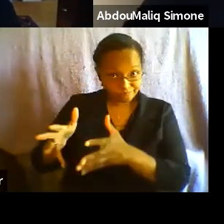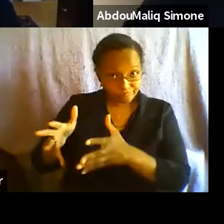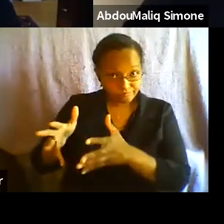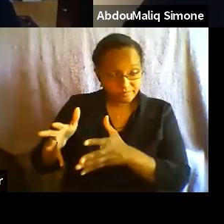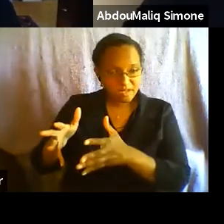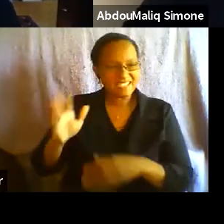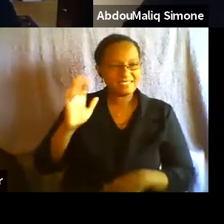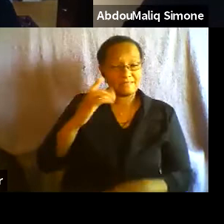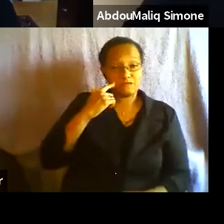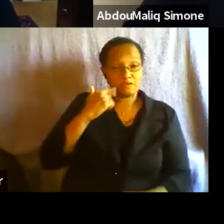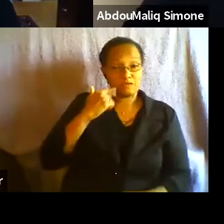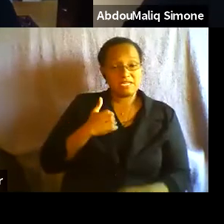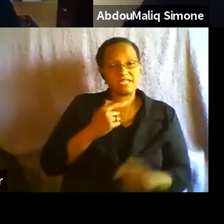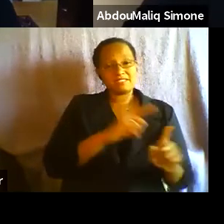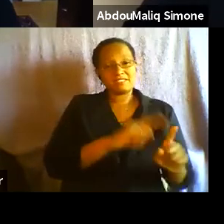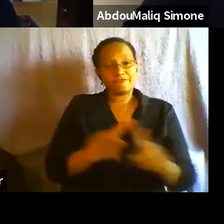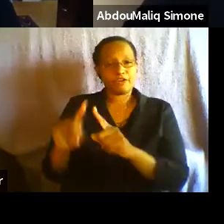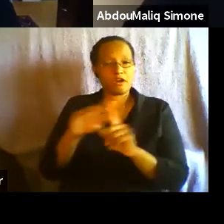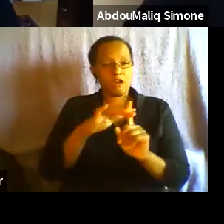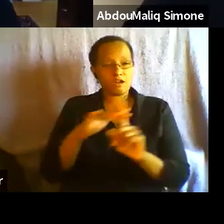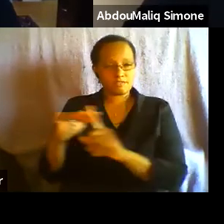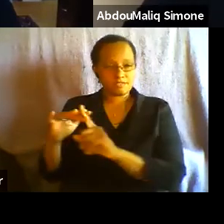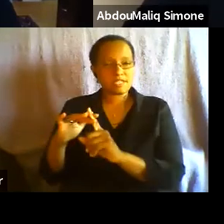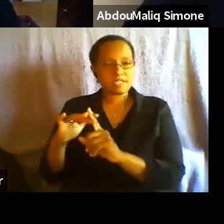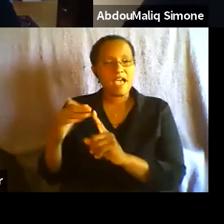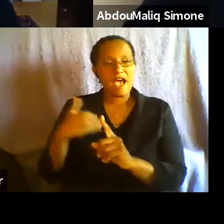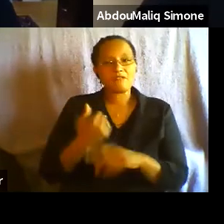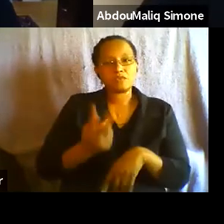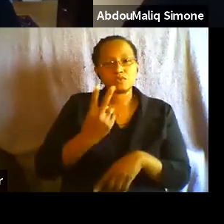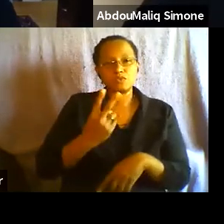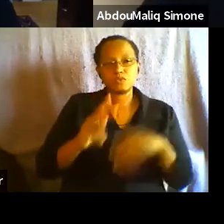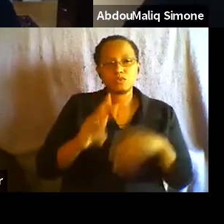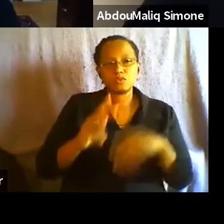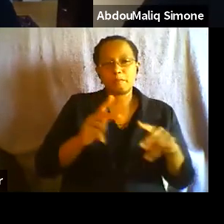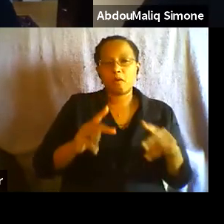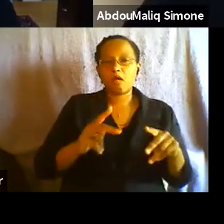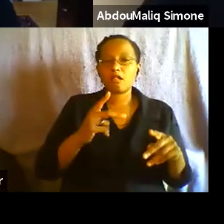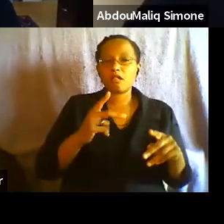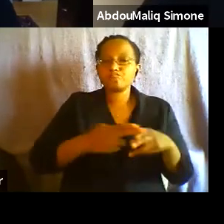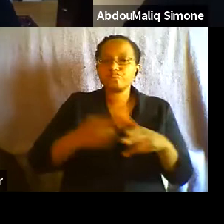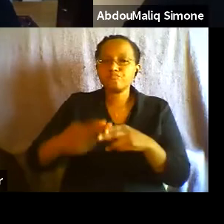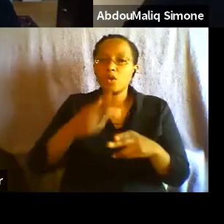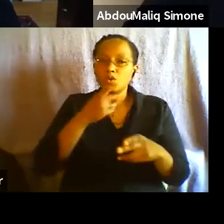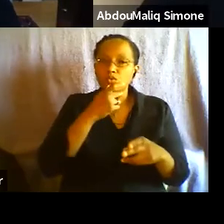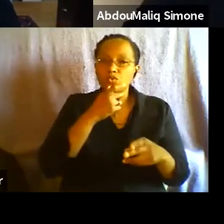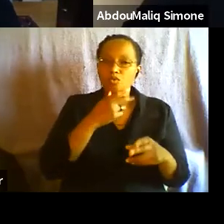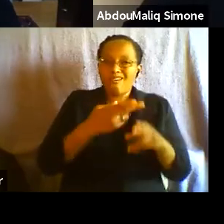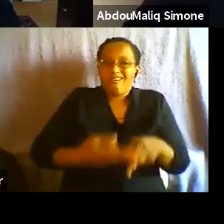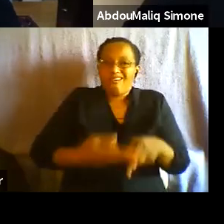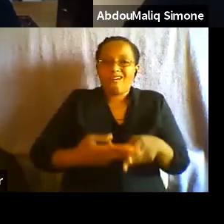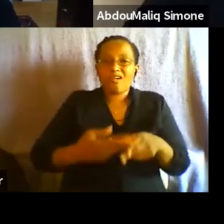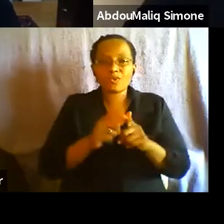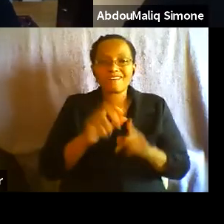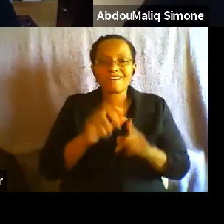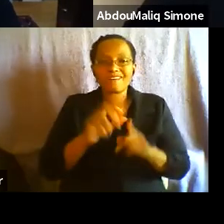Albert Hirschman and Paolo Verno have called exit. With Hirschman in particular, two other terms are